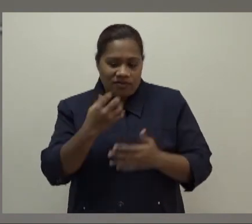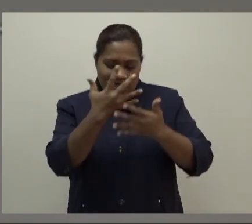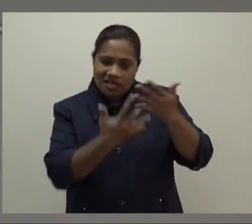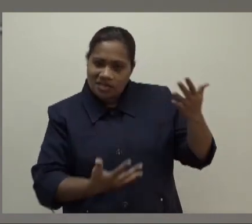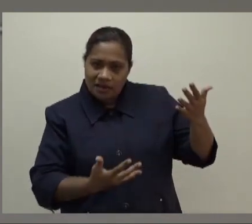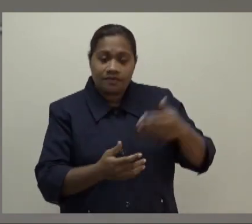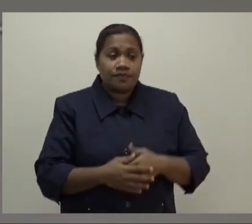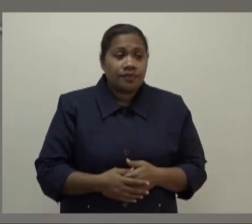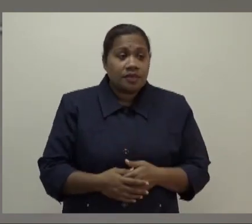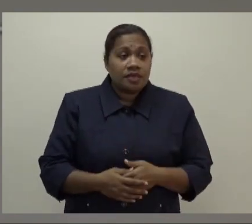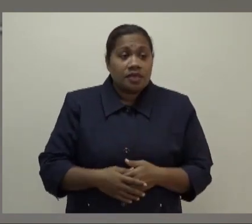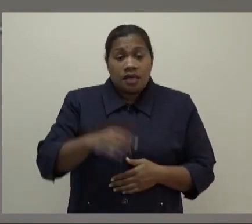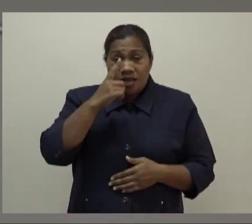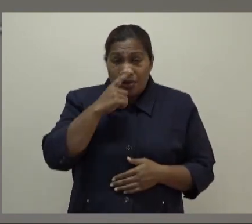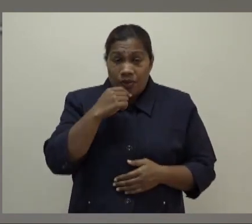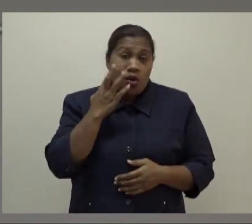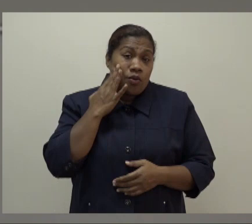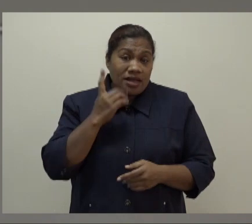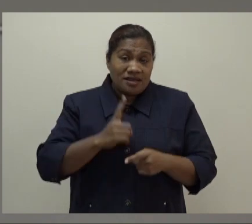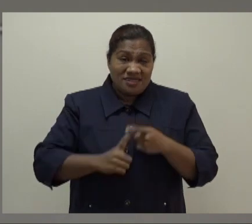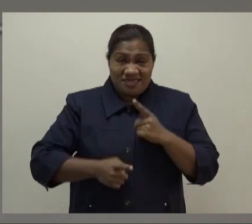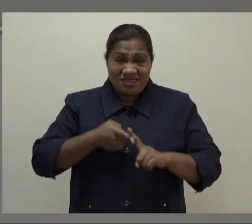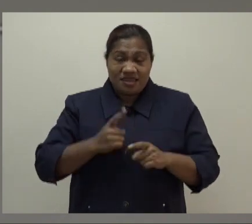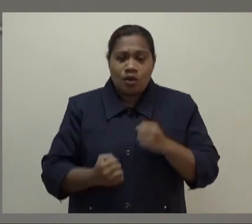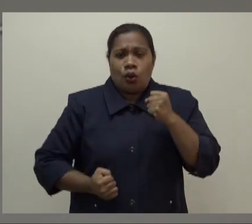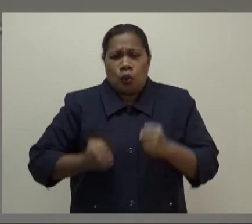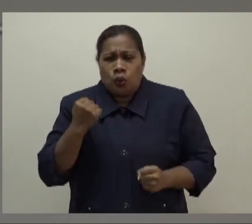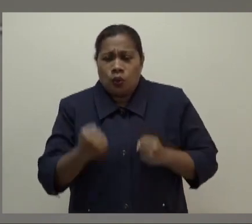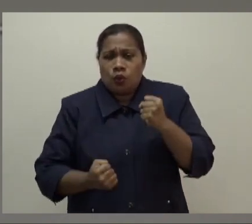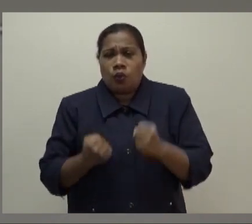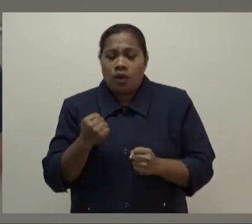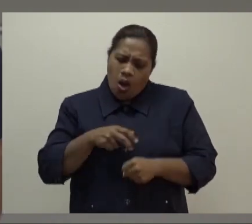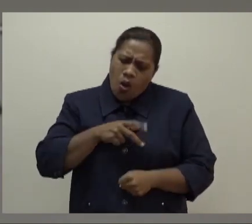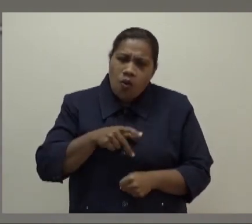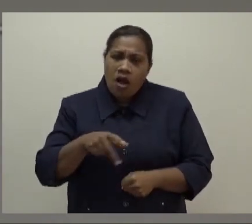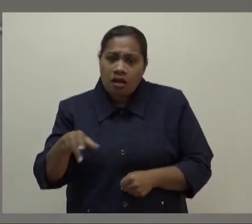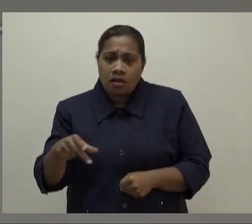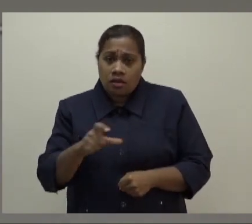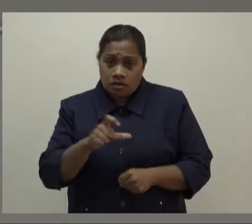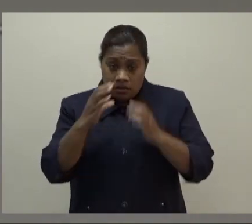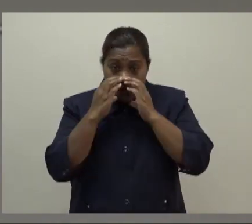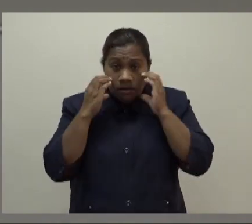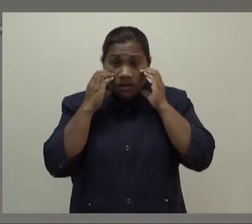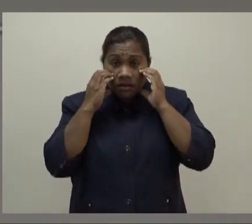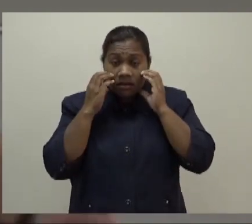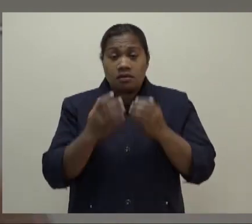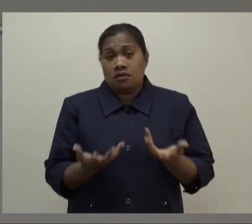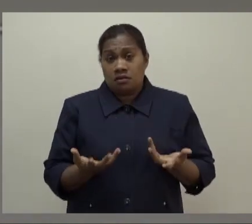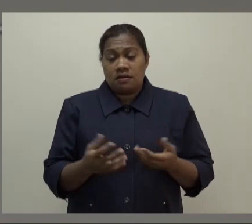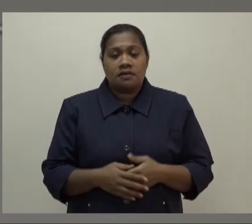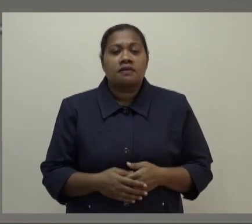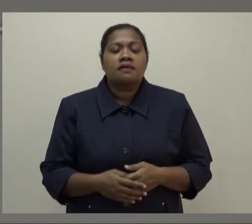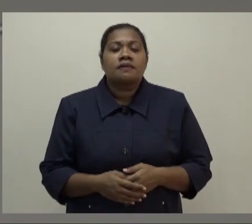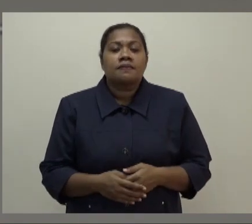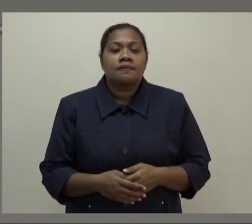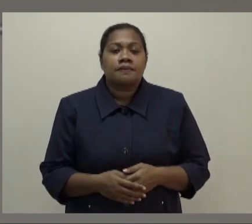mask up when they go for a run or walk? I ask because some people have been stopped. Okay, I'll get the